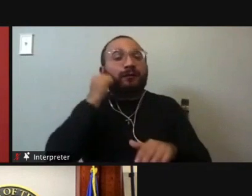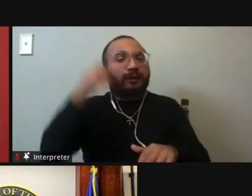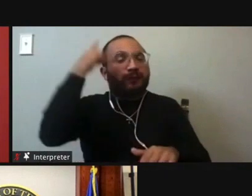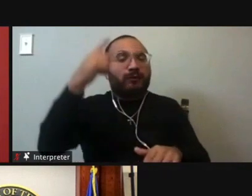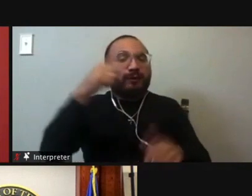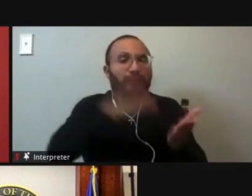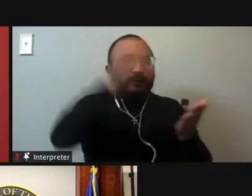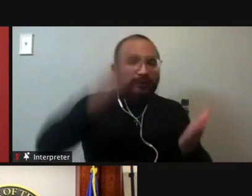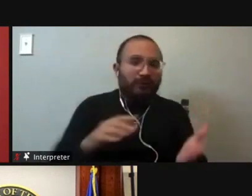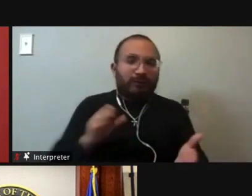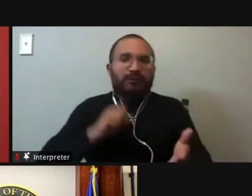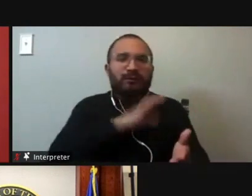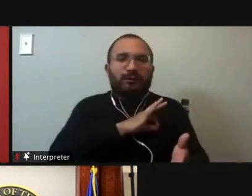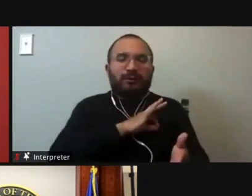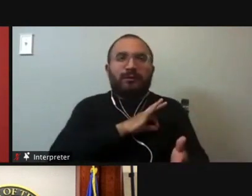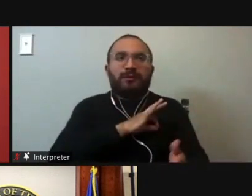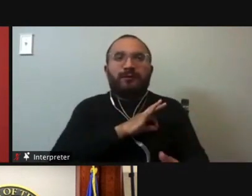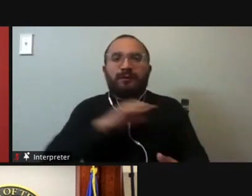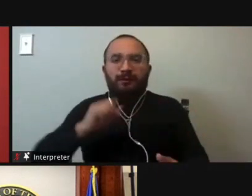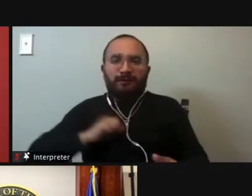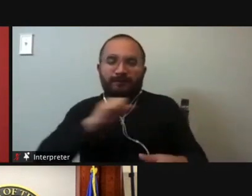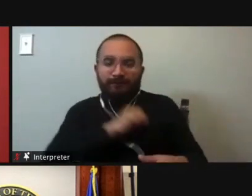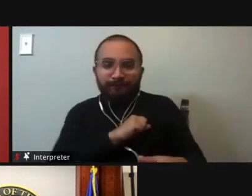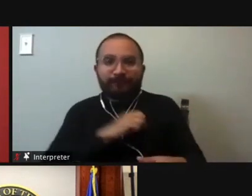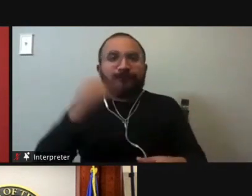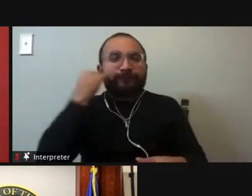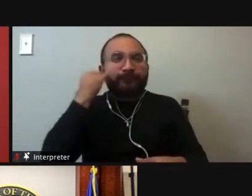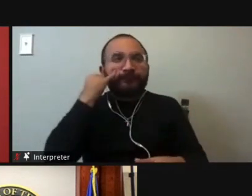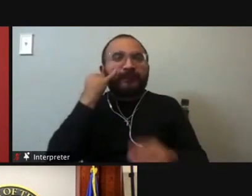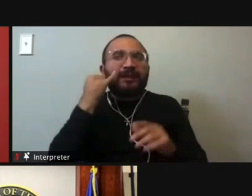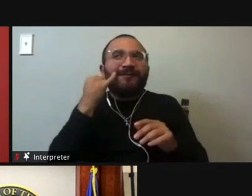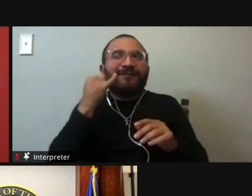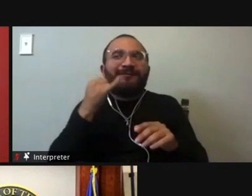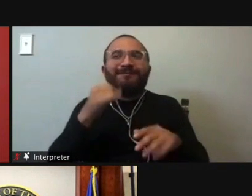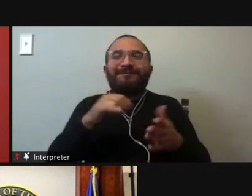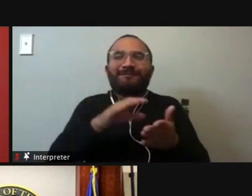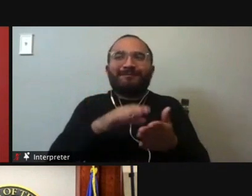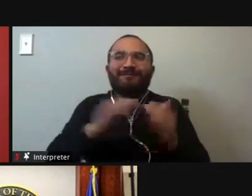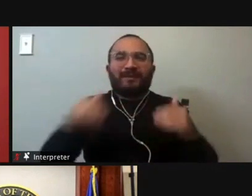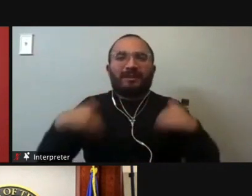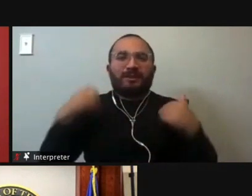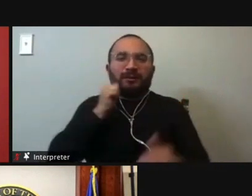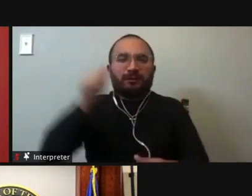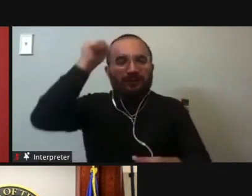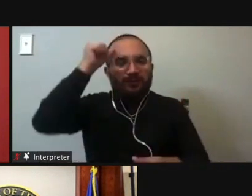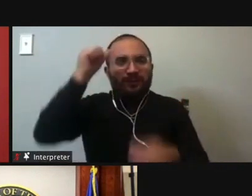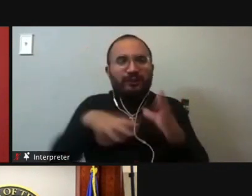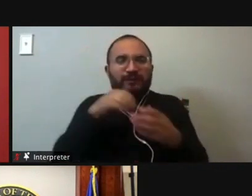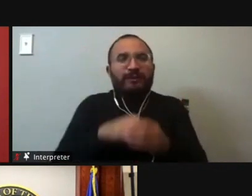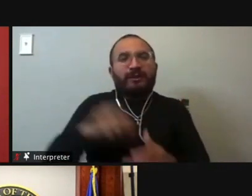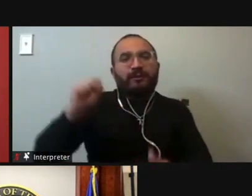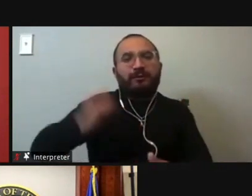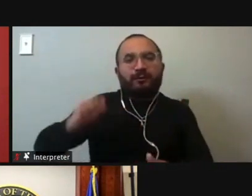faculty, particularly now who are going to be members of a fraternity of graduates and current students who are facing these